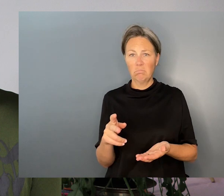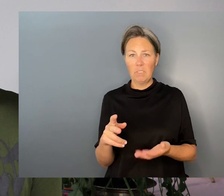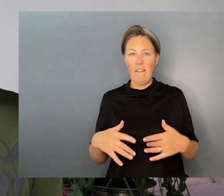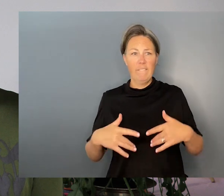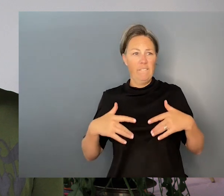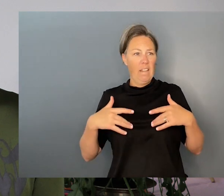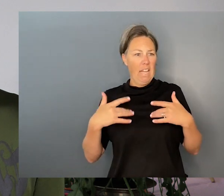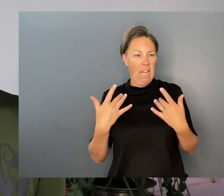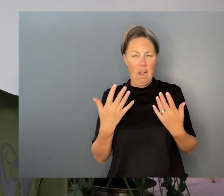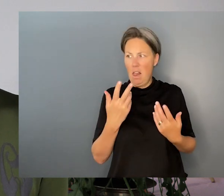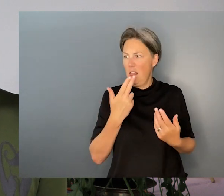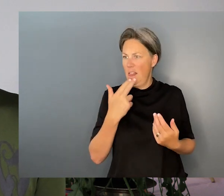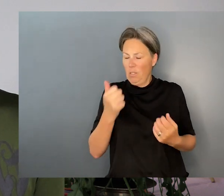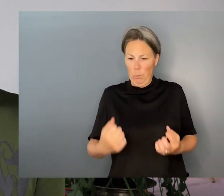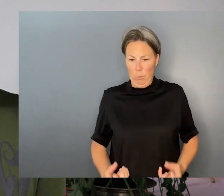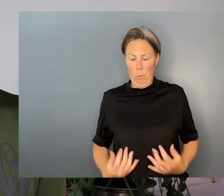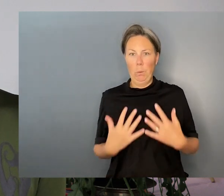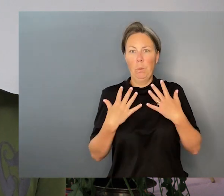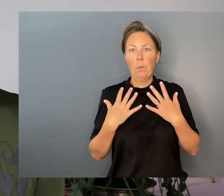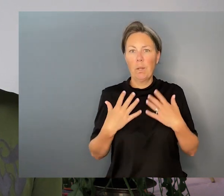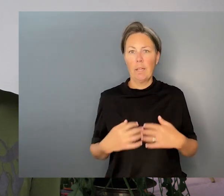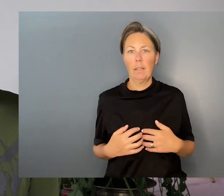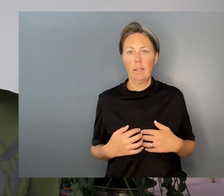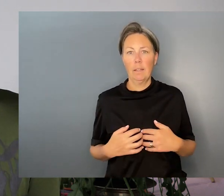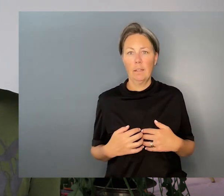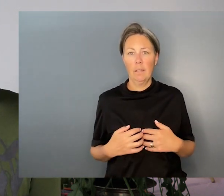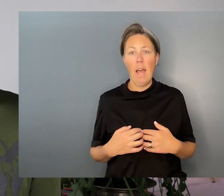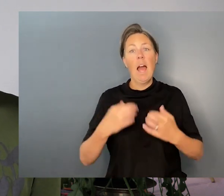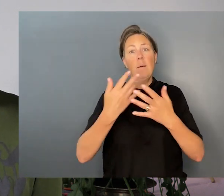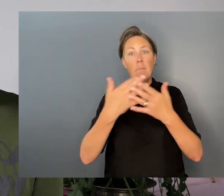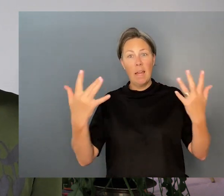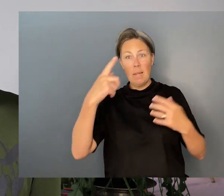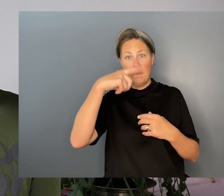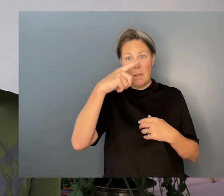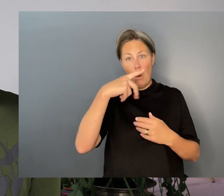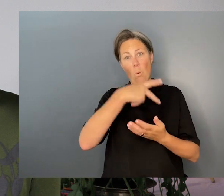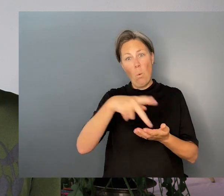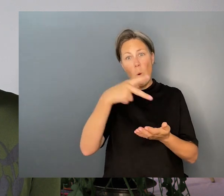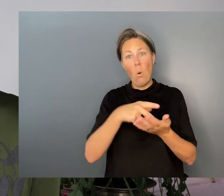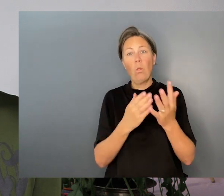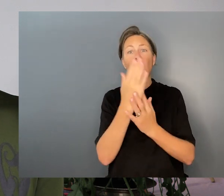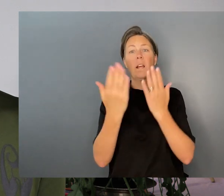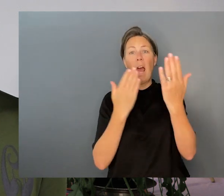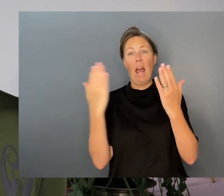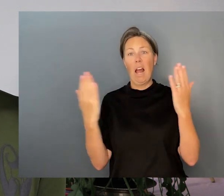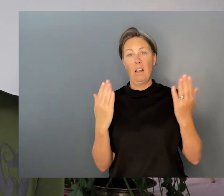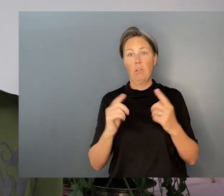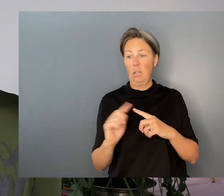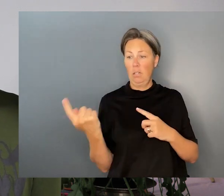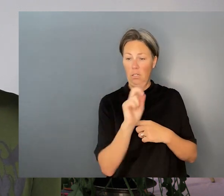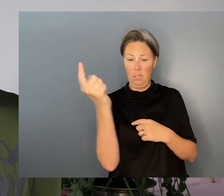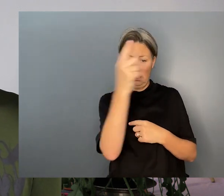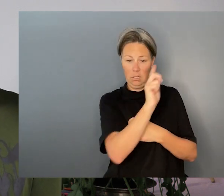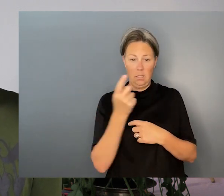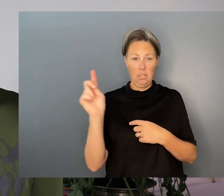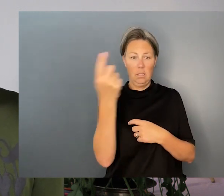electric. A line made by walking, hung alone on a white wall. We walked backward and time wobbled like a sheet of tin in the wind.